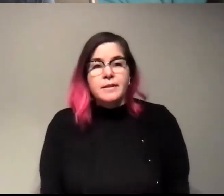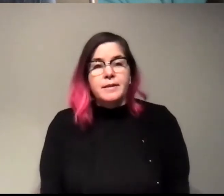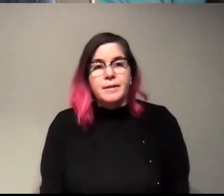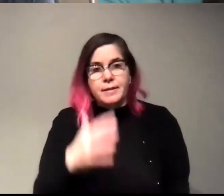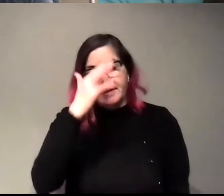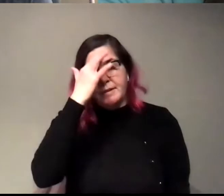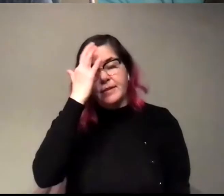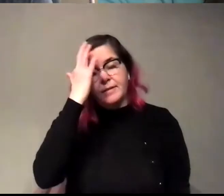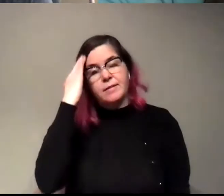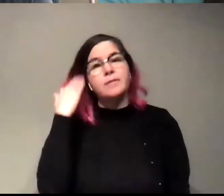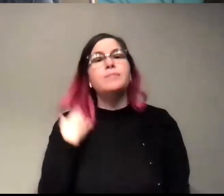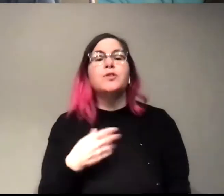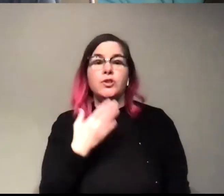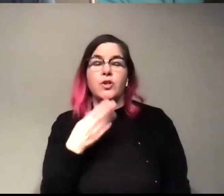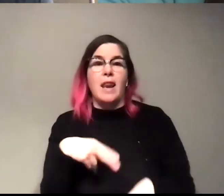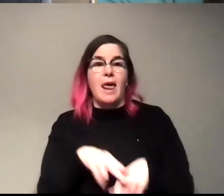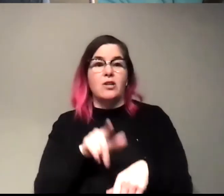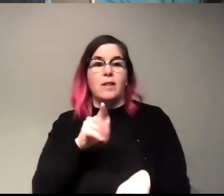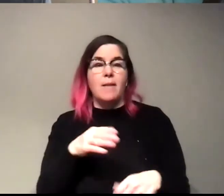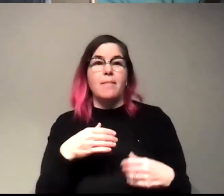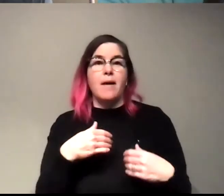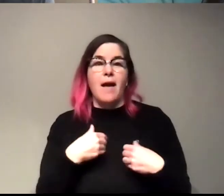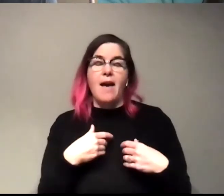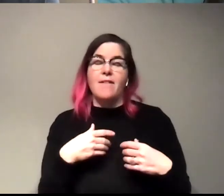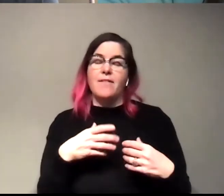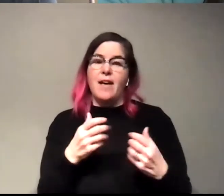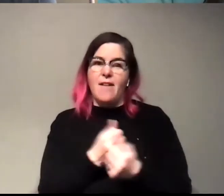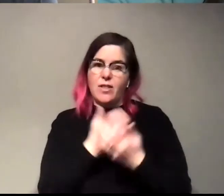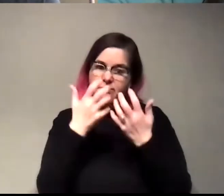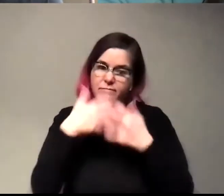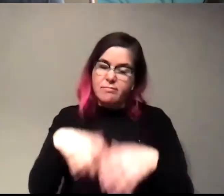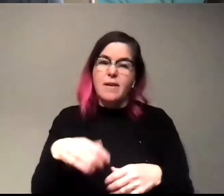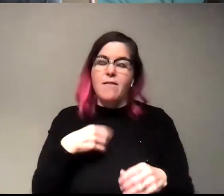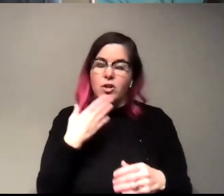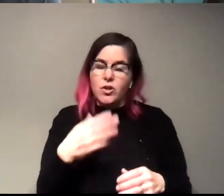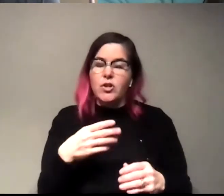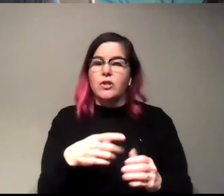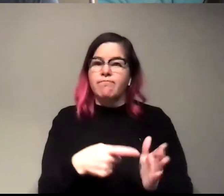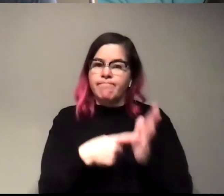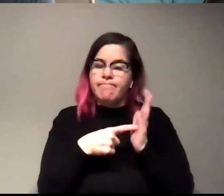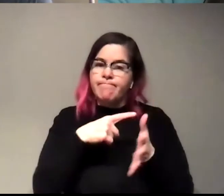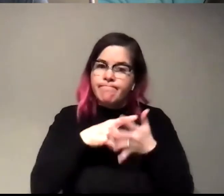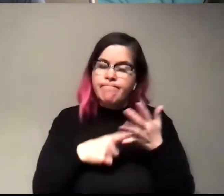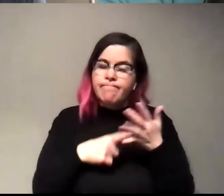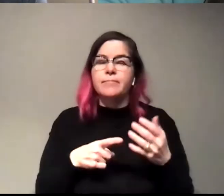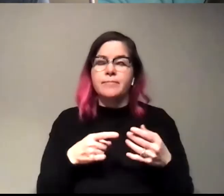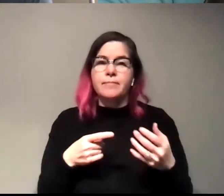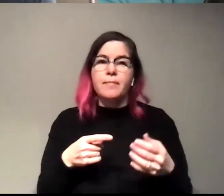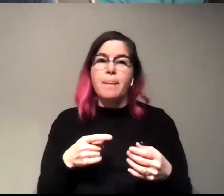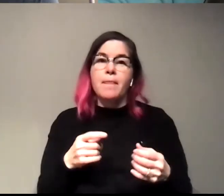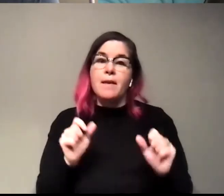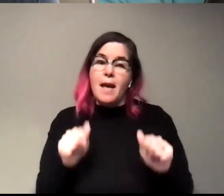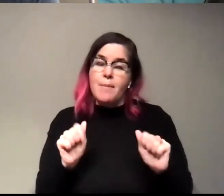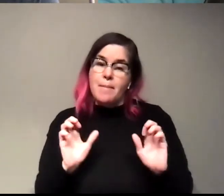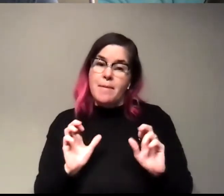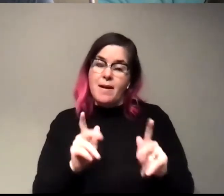good that, you know, at the national lab, like they really have their kind of act together and we have like good protocols and, and, you know, we've been able to return to almost